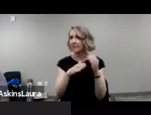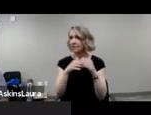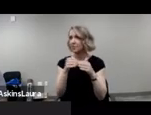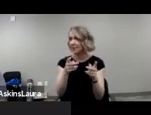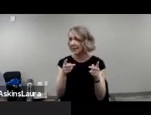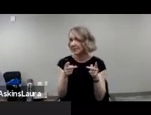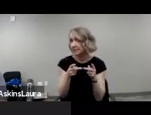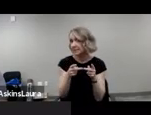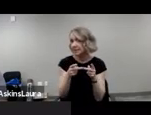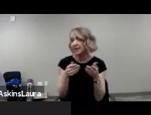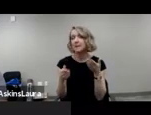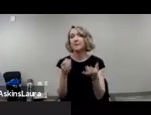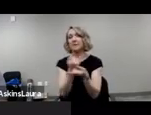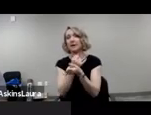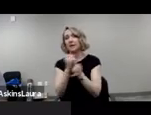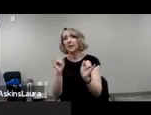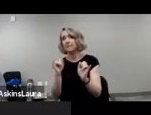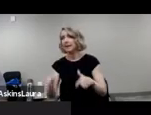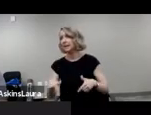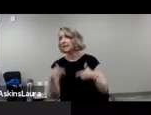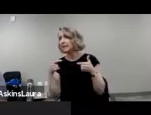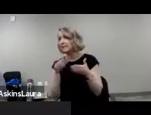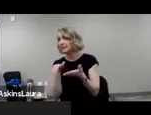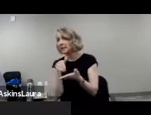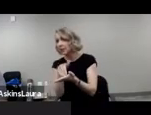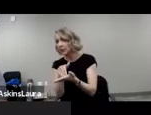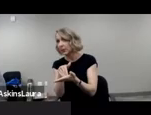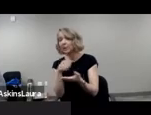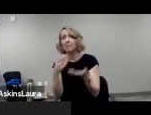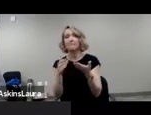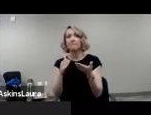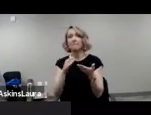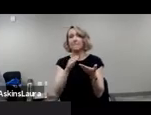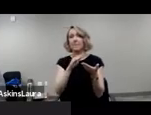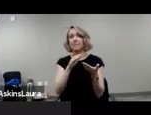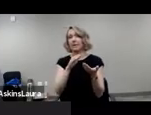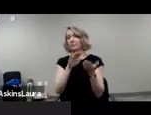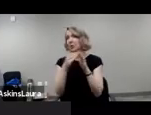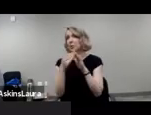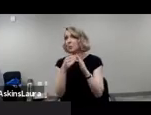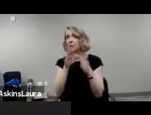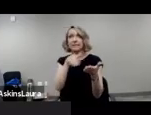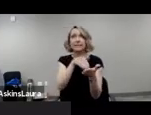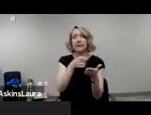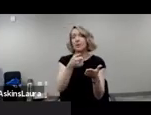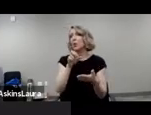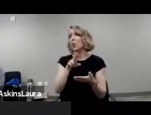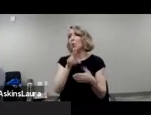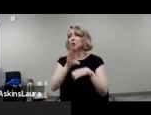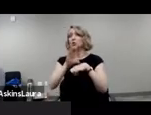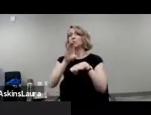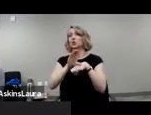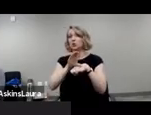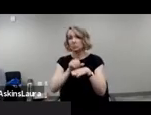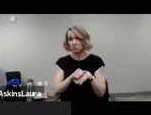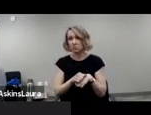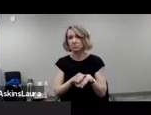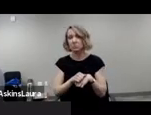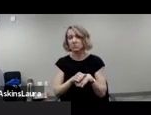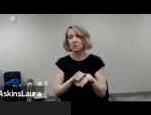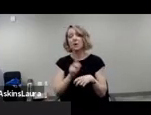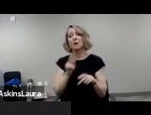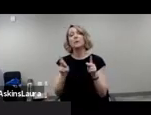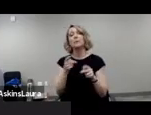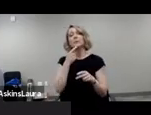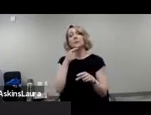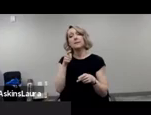That might be an independent living center, a frequently visited community center, or even a church. People also